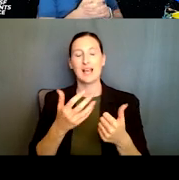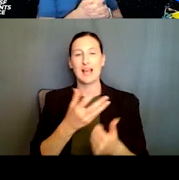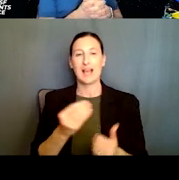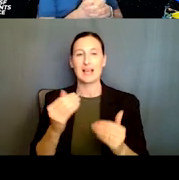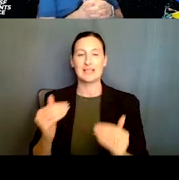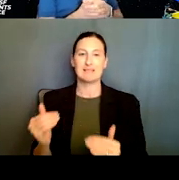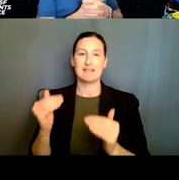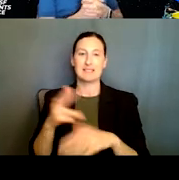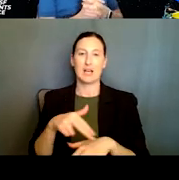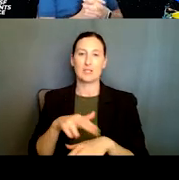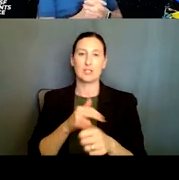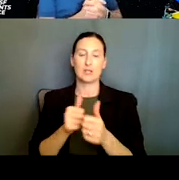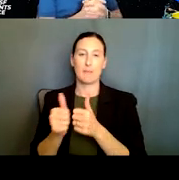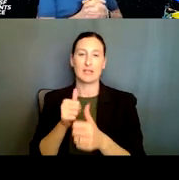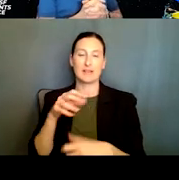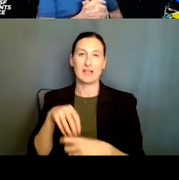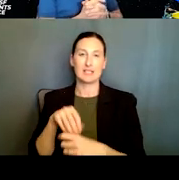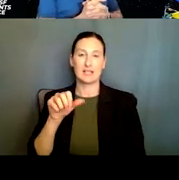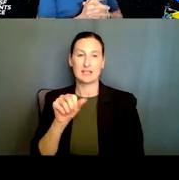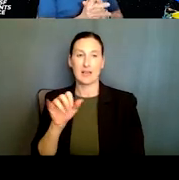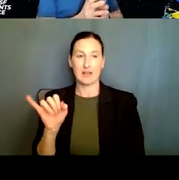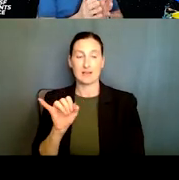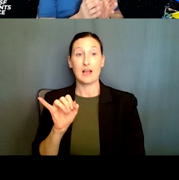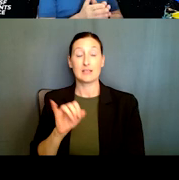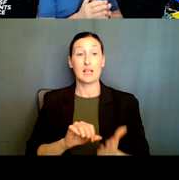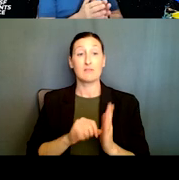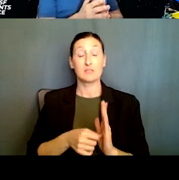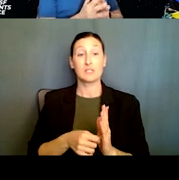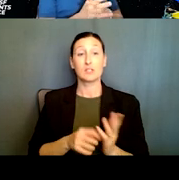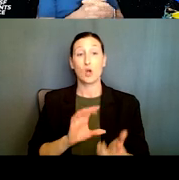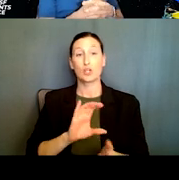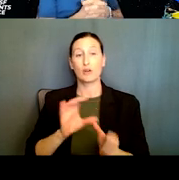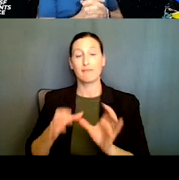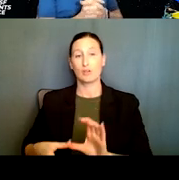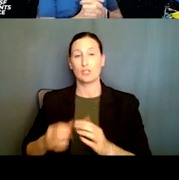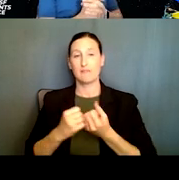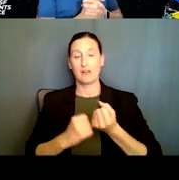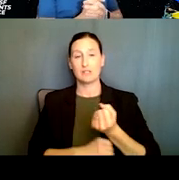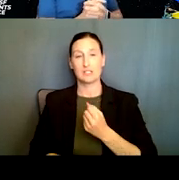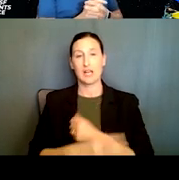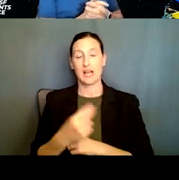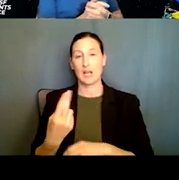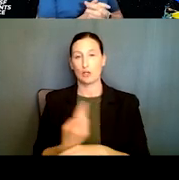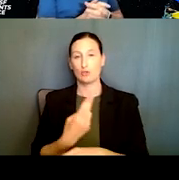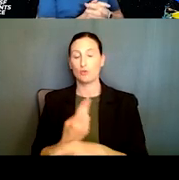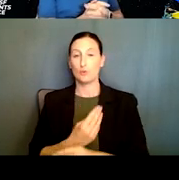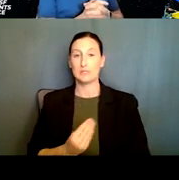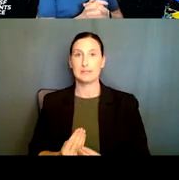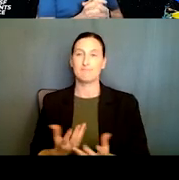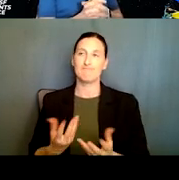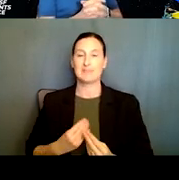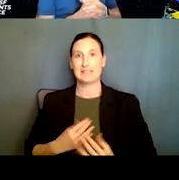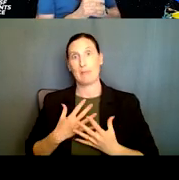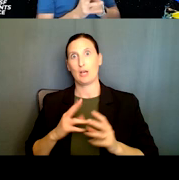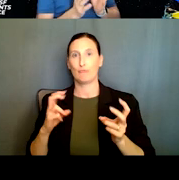in AI. Um, there is some emphasis on convergent foundational and use-inspired research. So,